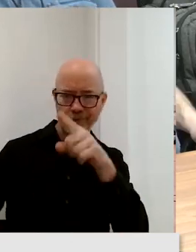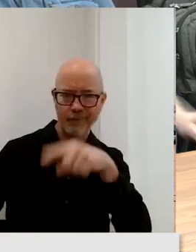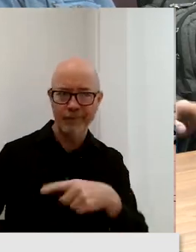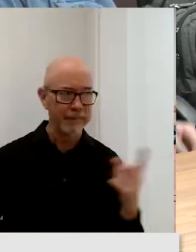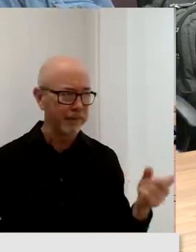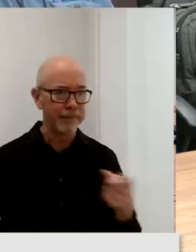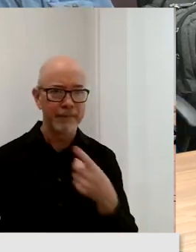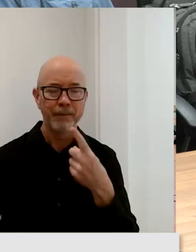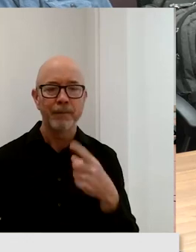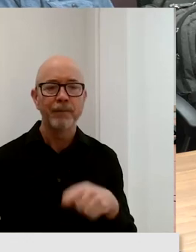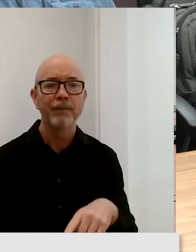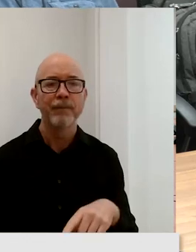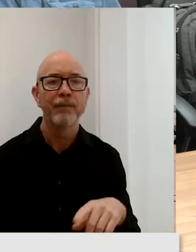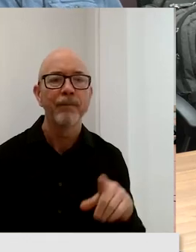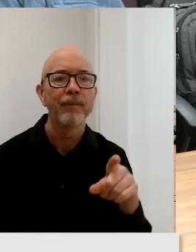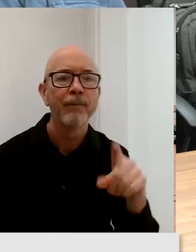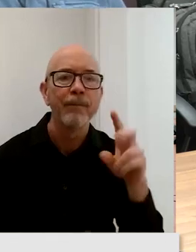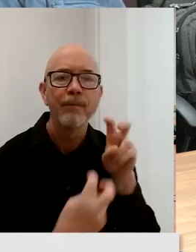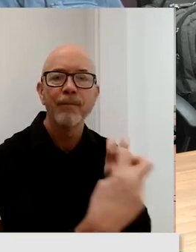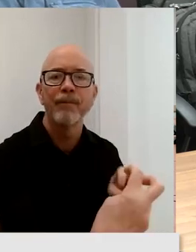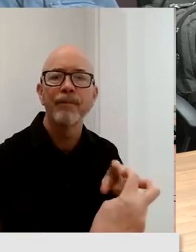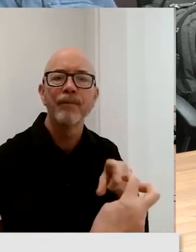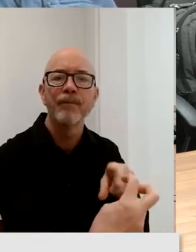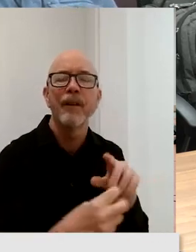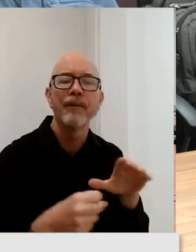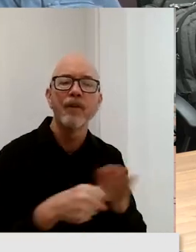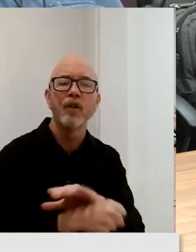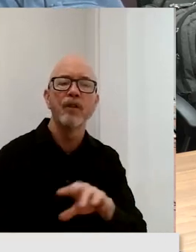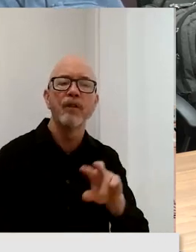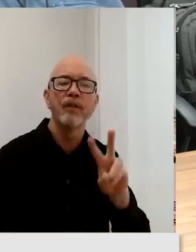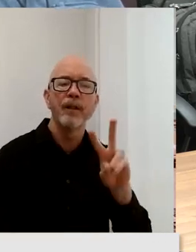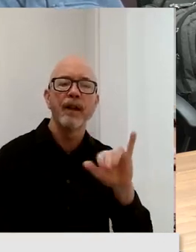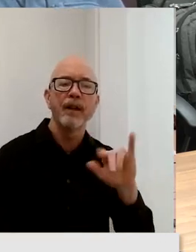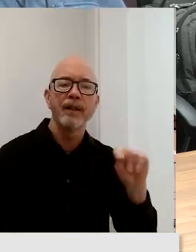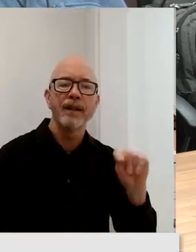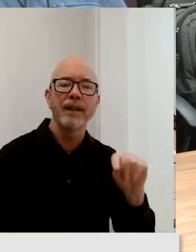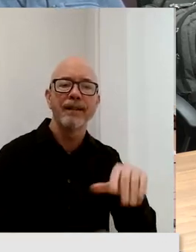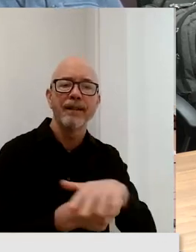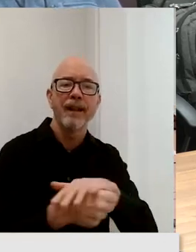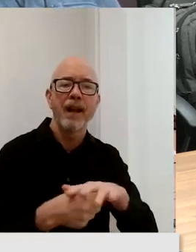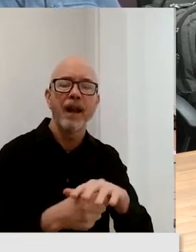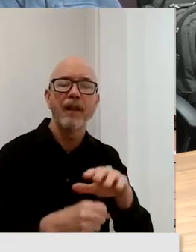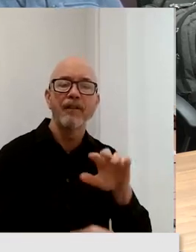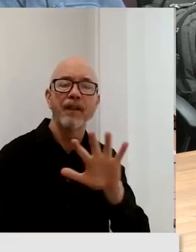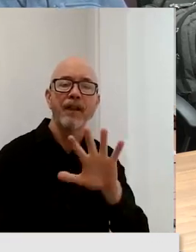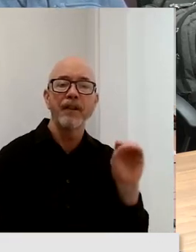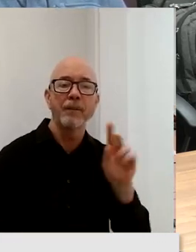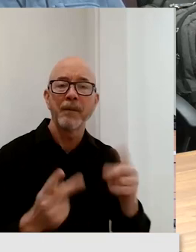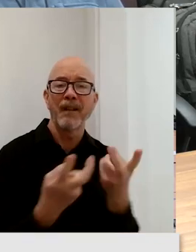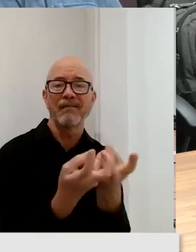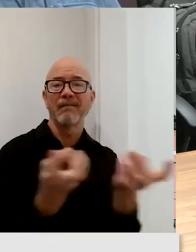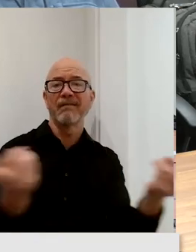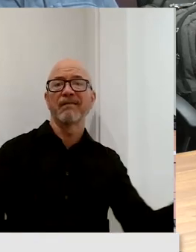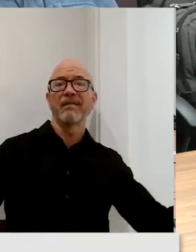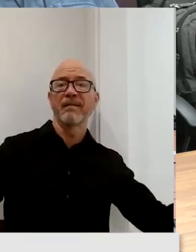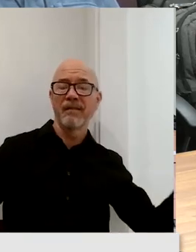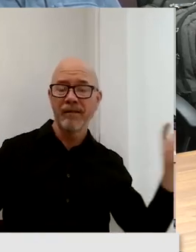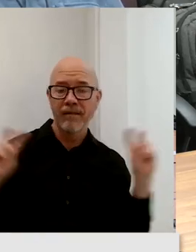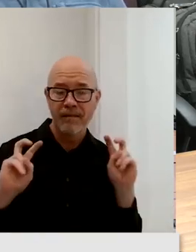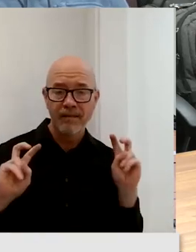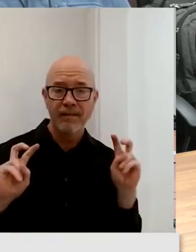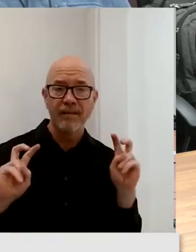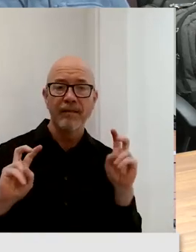Well, had it been a full VIT site with 50 people in the room, we would have been wishing we hadn't used HP slices.